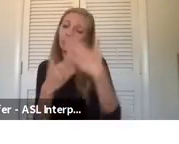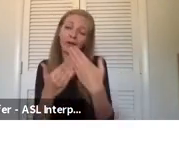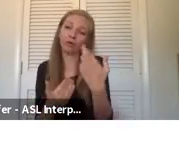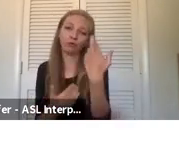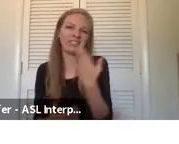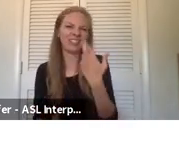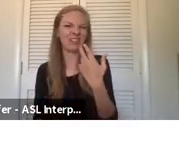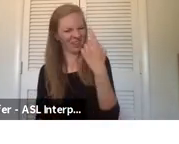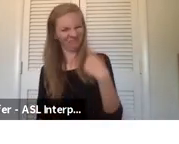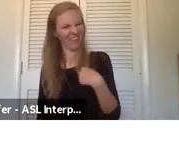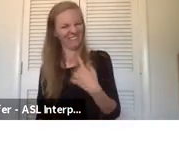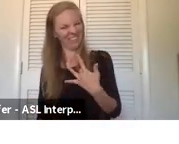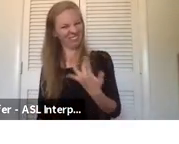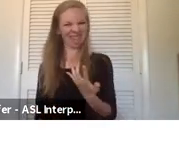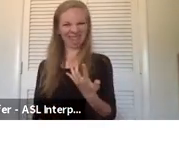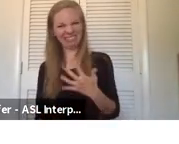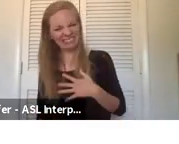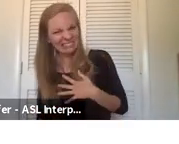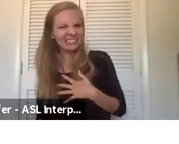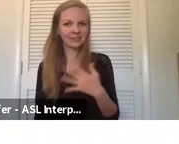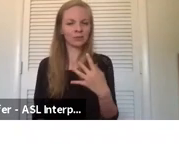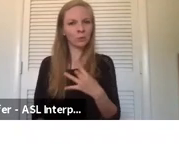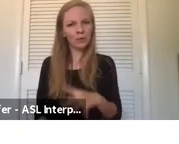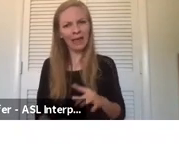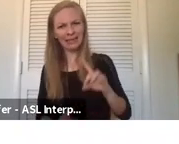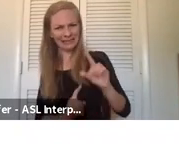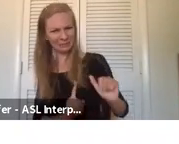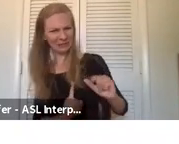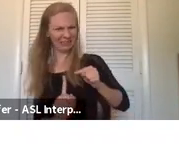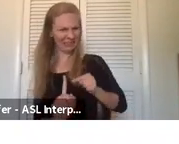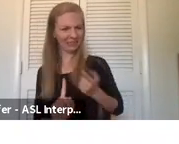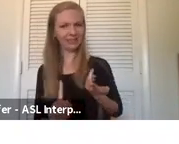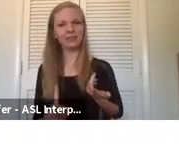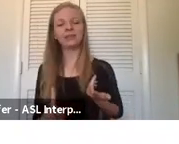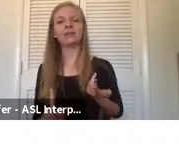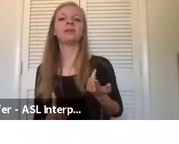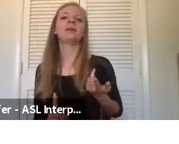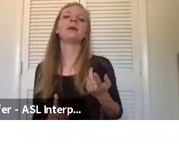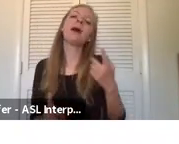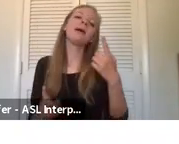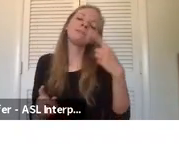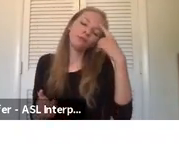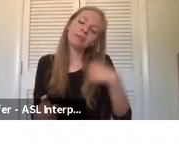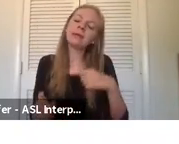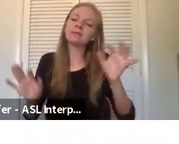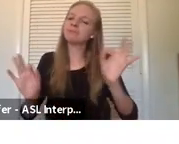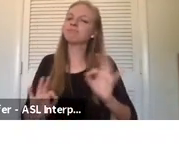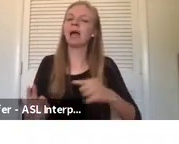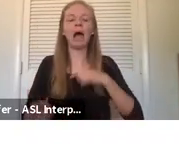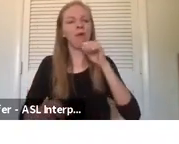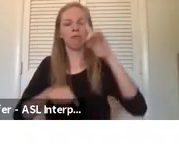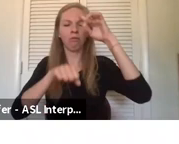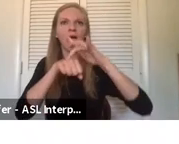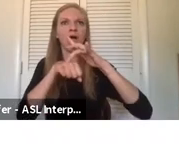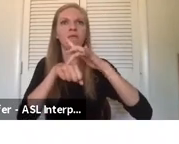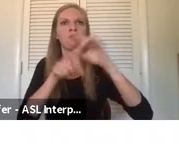rubs me the wrong way, but I use it because, you know, that's, that just seemed appropriate by most people and it's not a big deal for me. don't, I'm not to get hung up on words